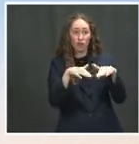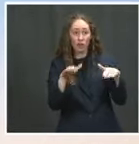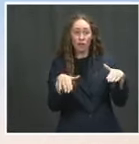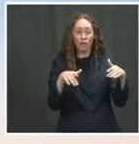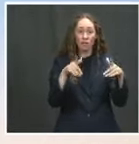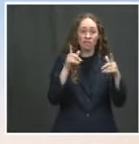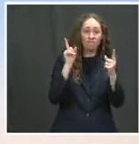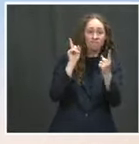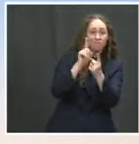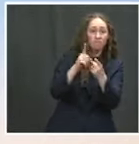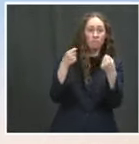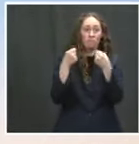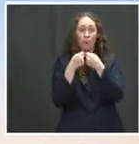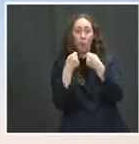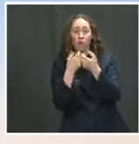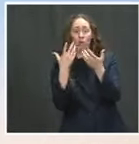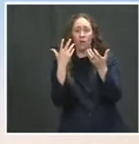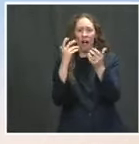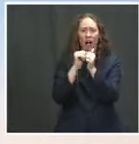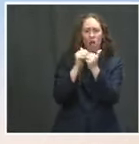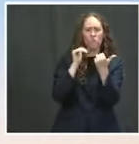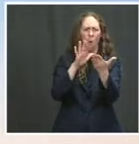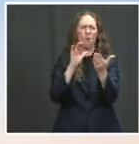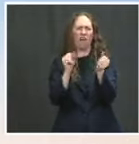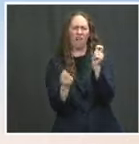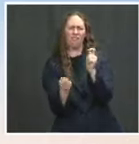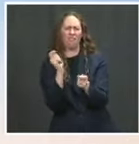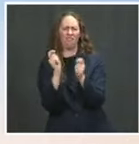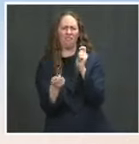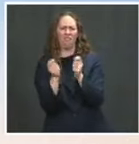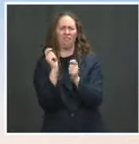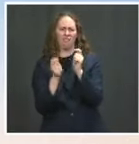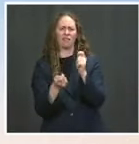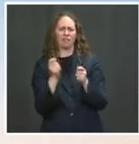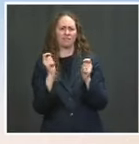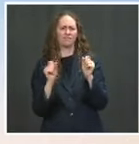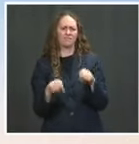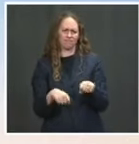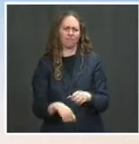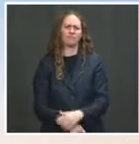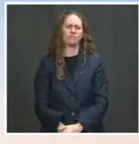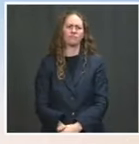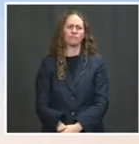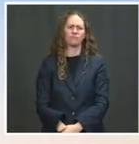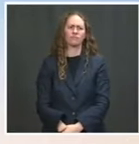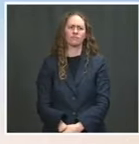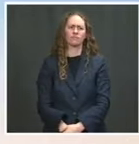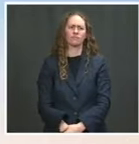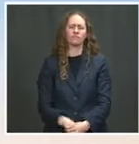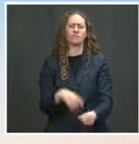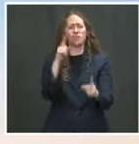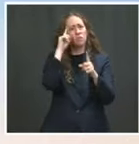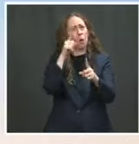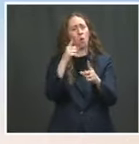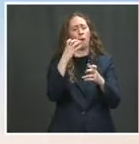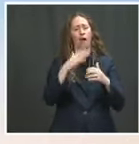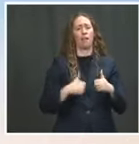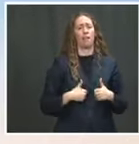implementing uh pieces that we can to so we can make their lives better. And if I may finish um consumer prices picking back up on what was asked